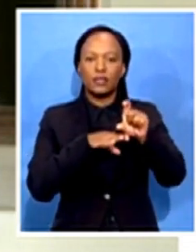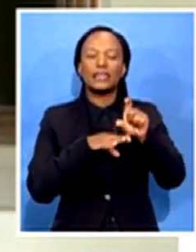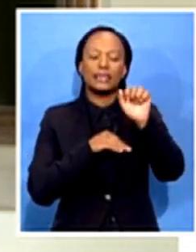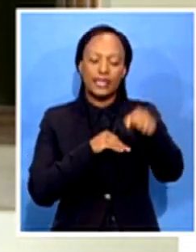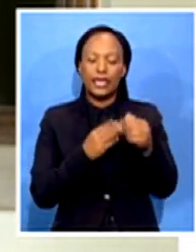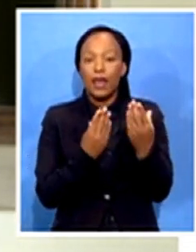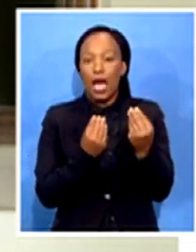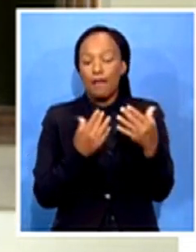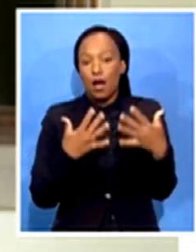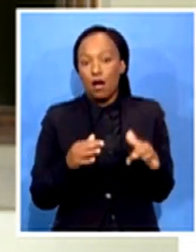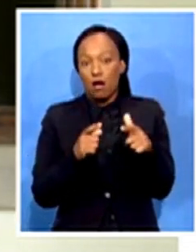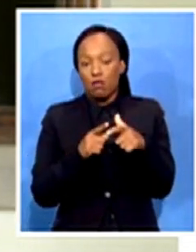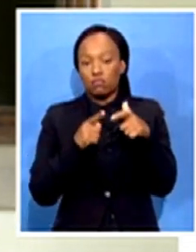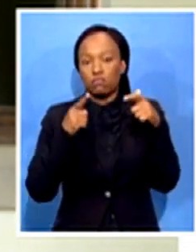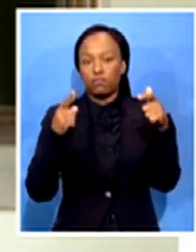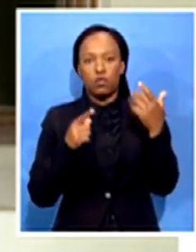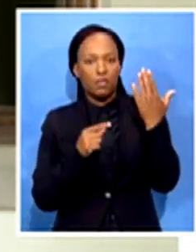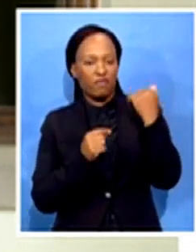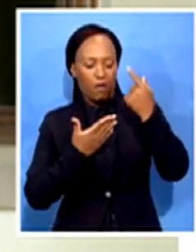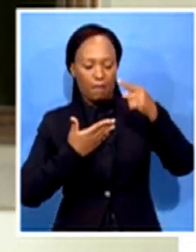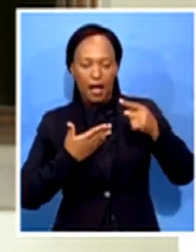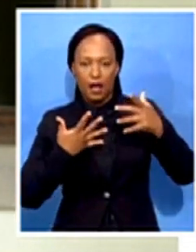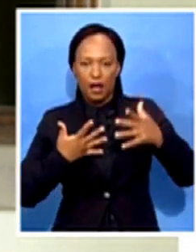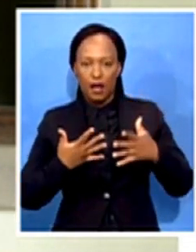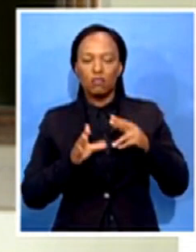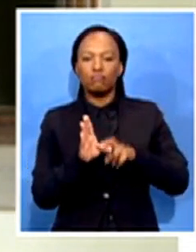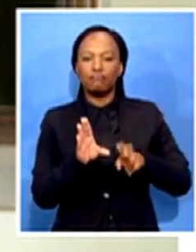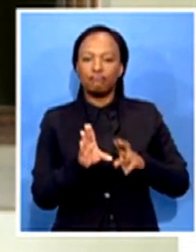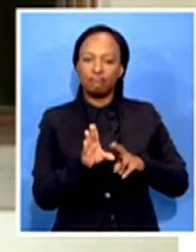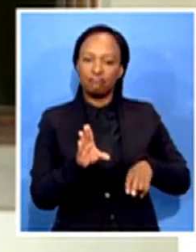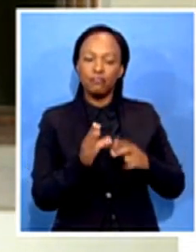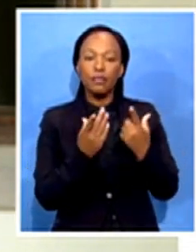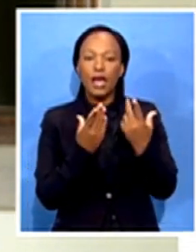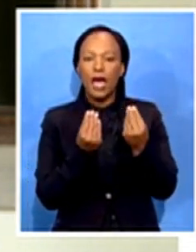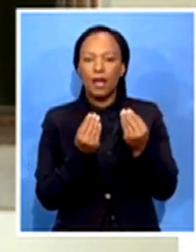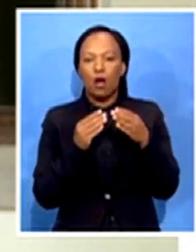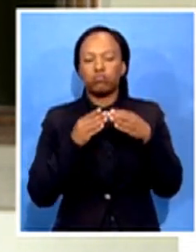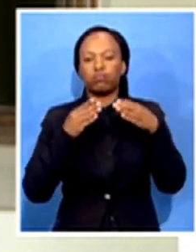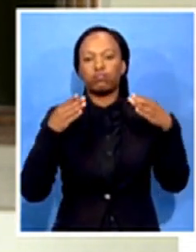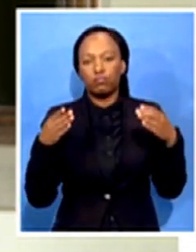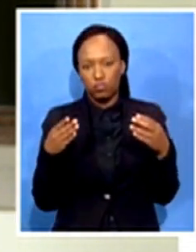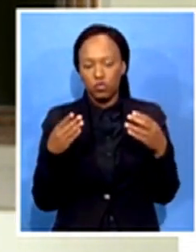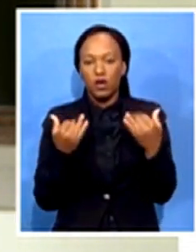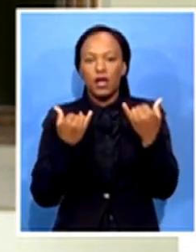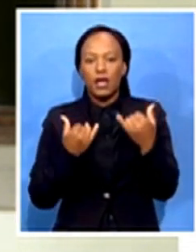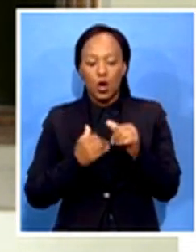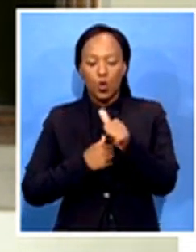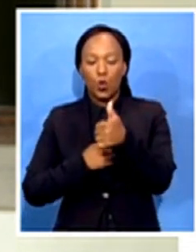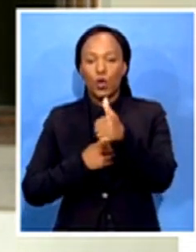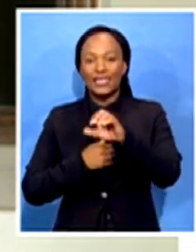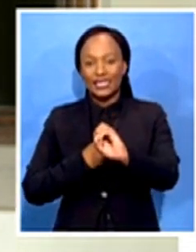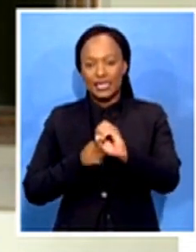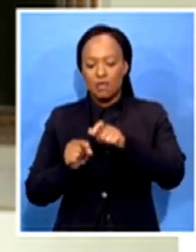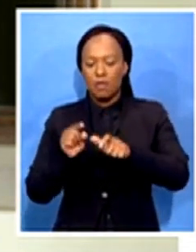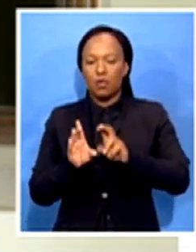withdrawn. We understand now the number is standing at 60. And those who have withdrawn